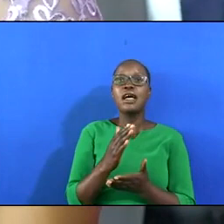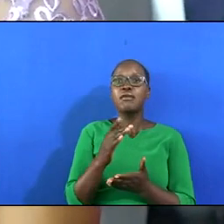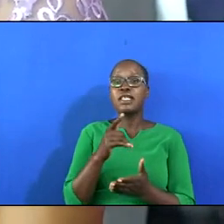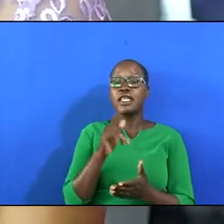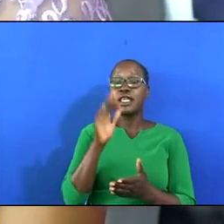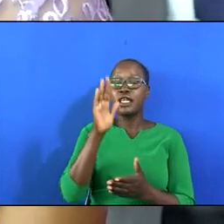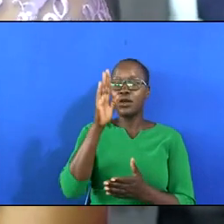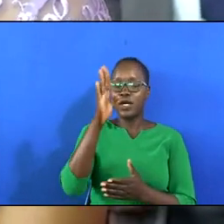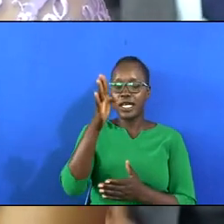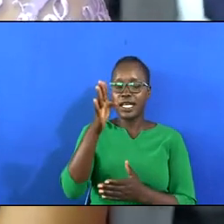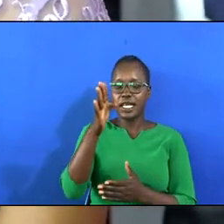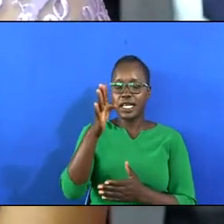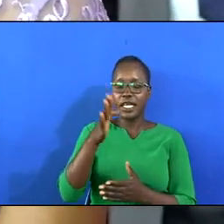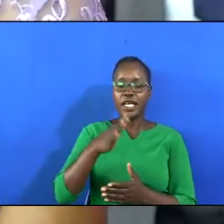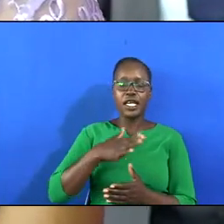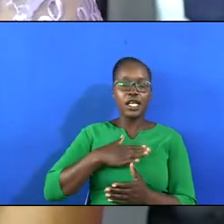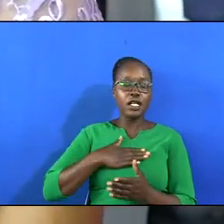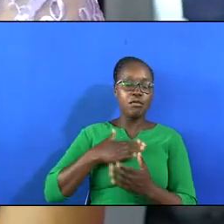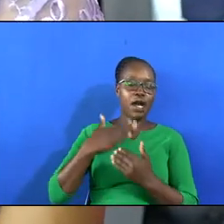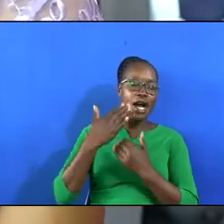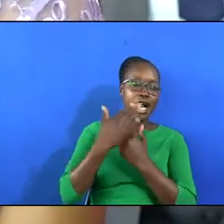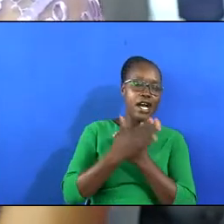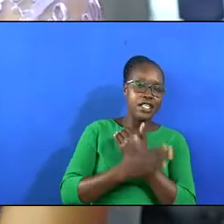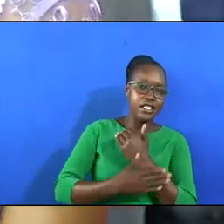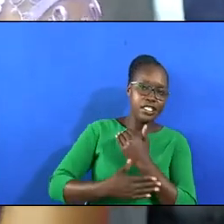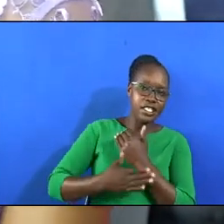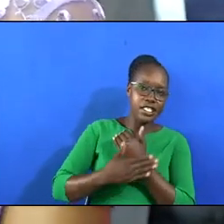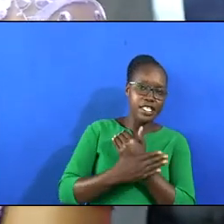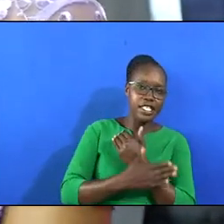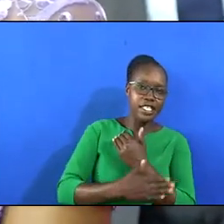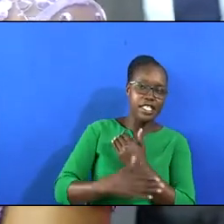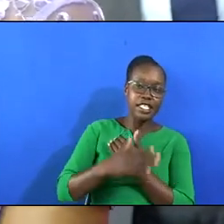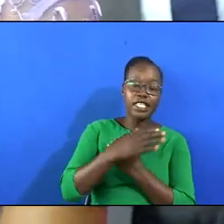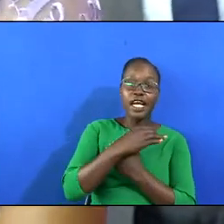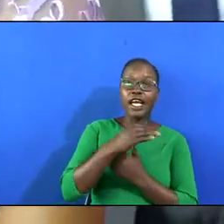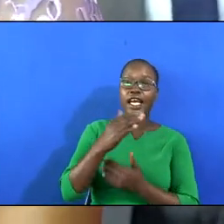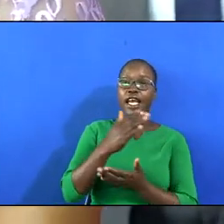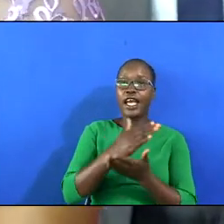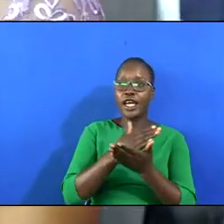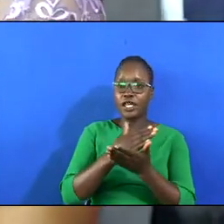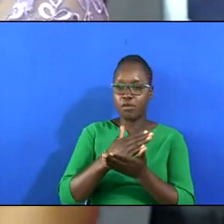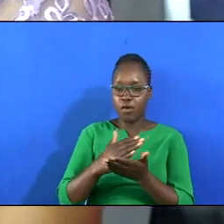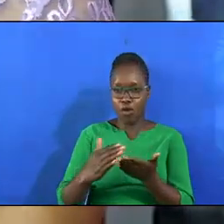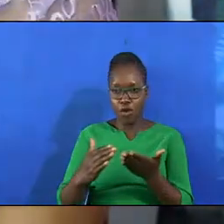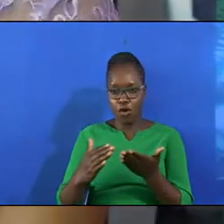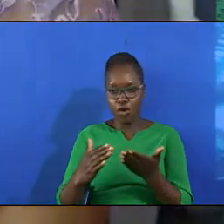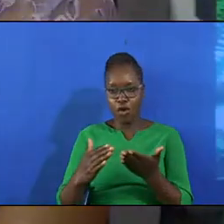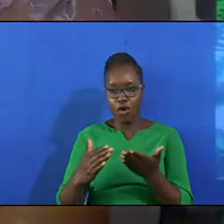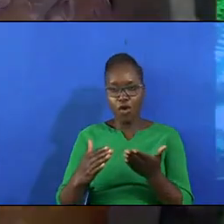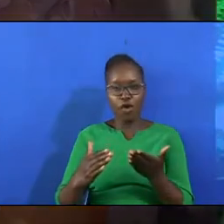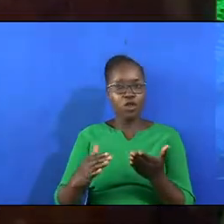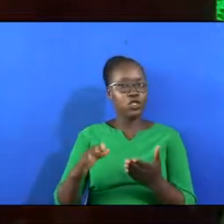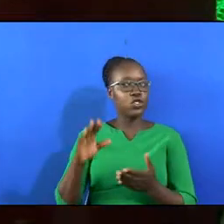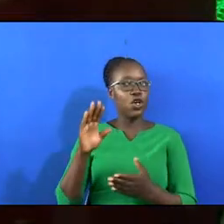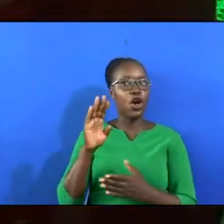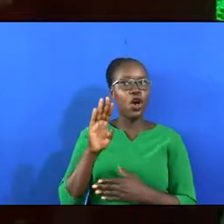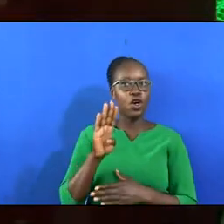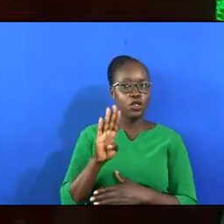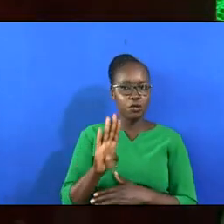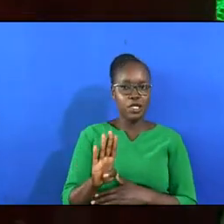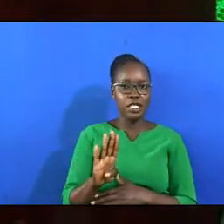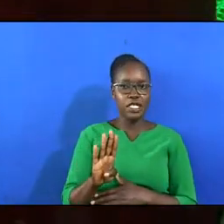He will worship and push